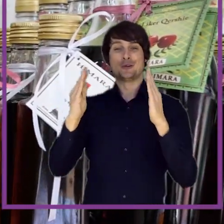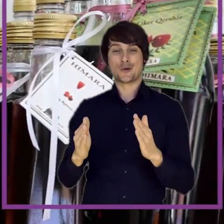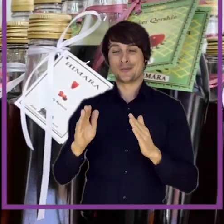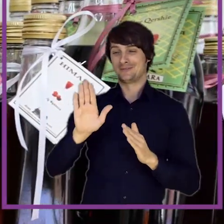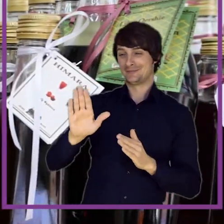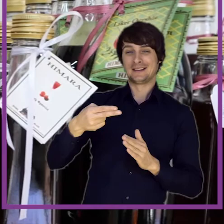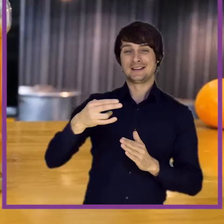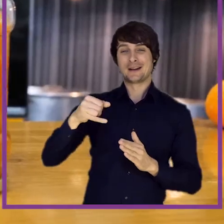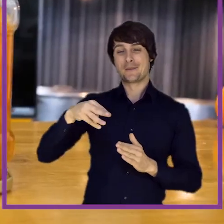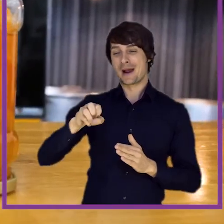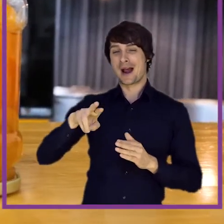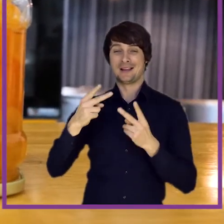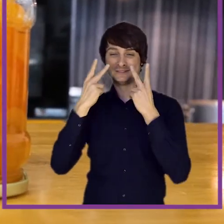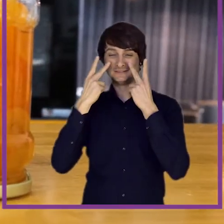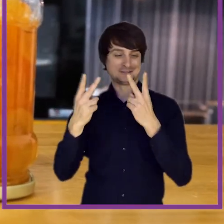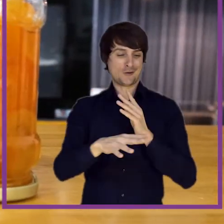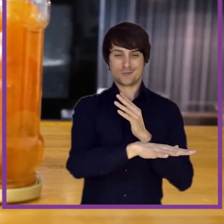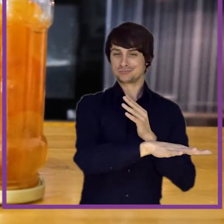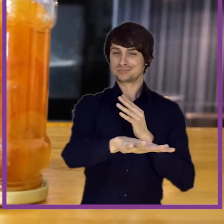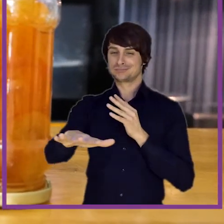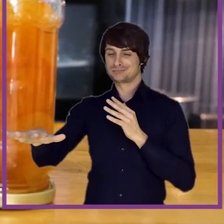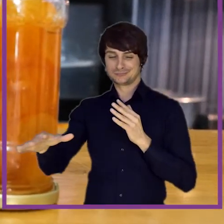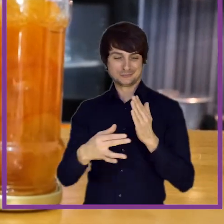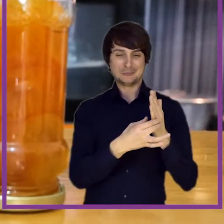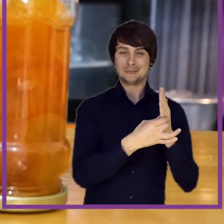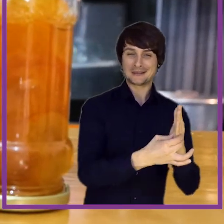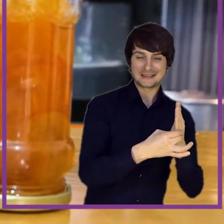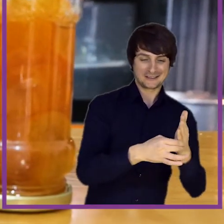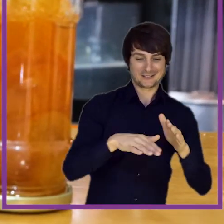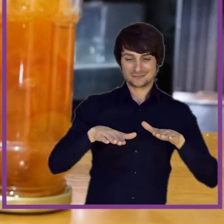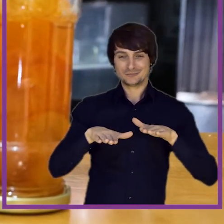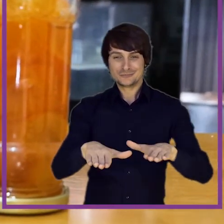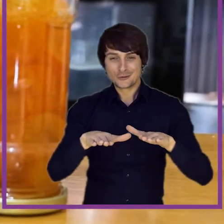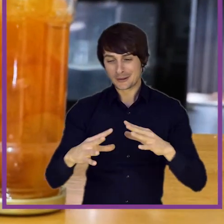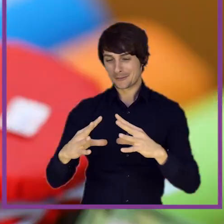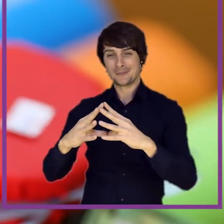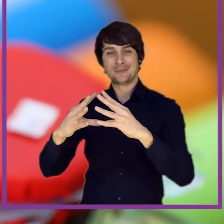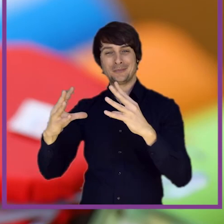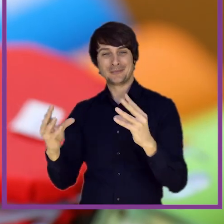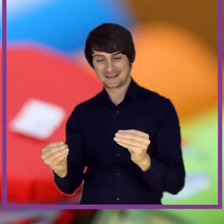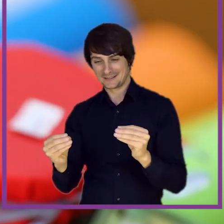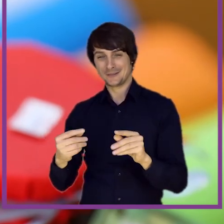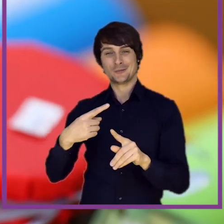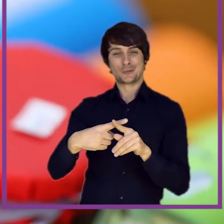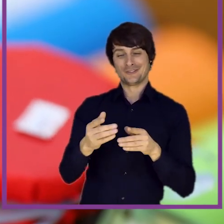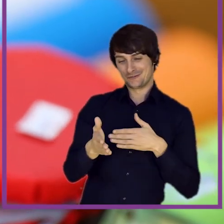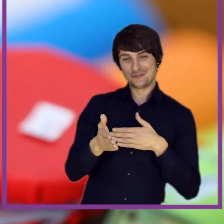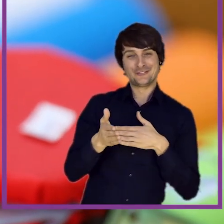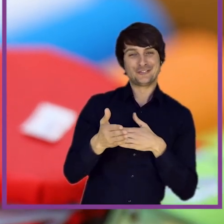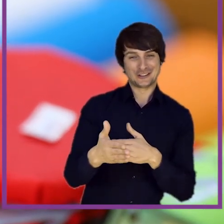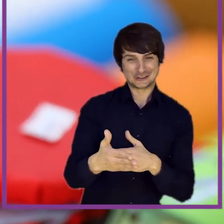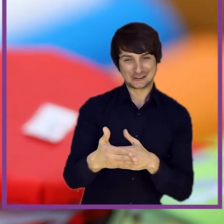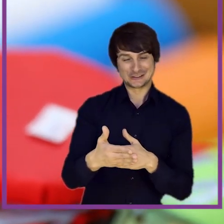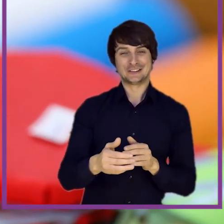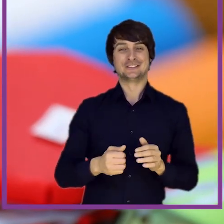used are nuts, plums, apricots, circus fruits and cherries. Each of the types of jam contains different nutritional